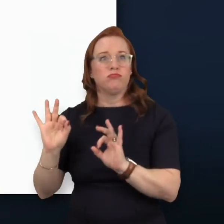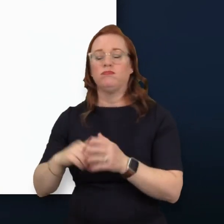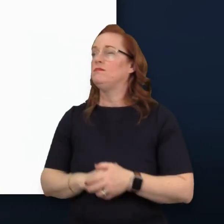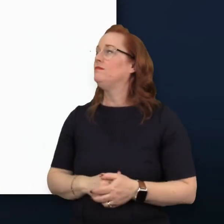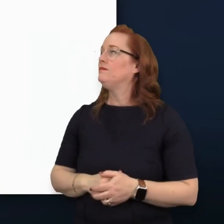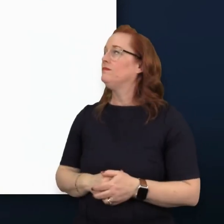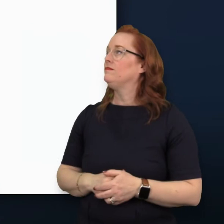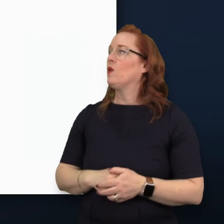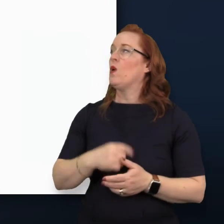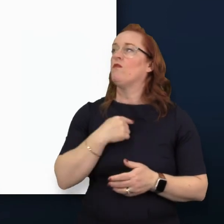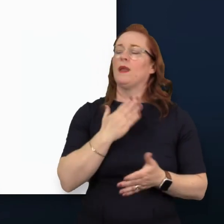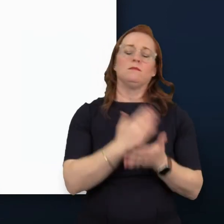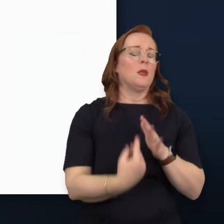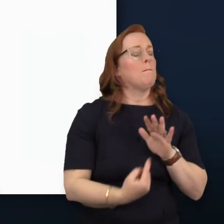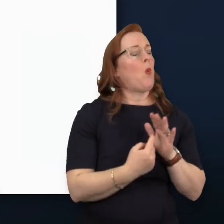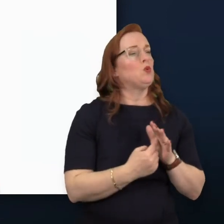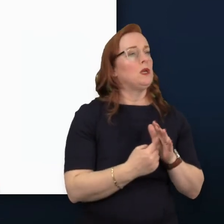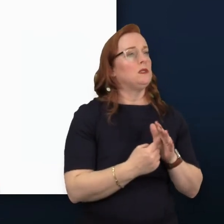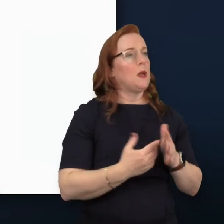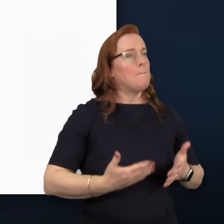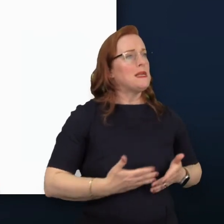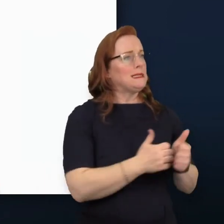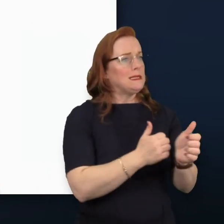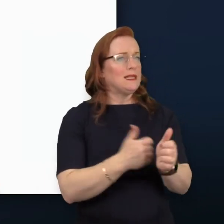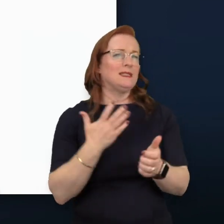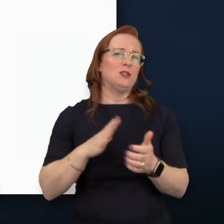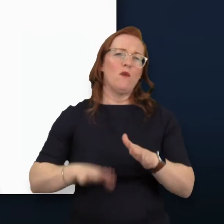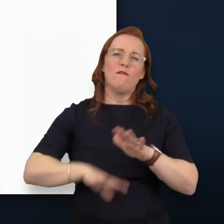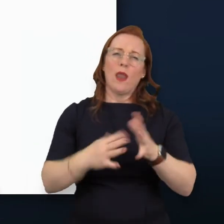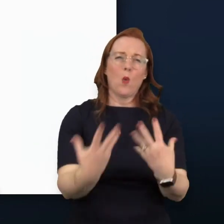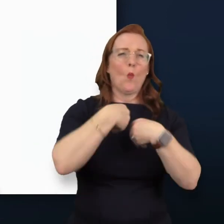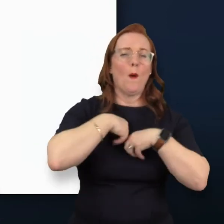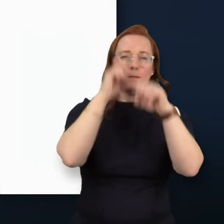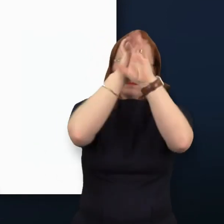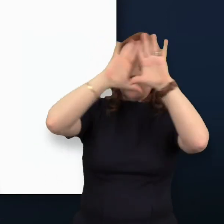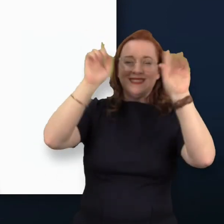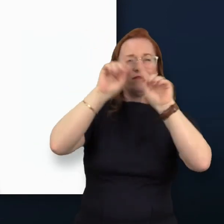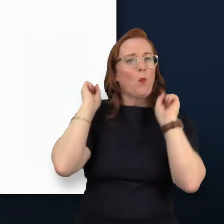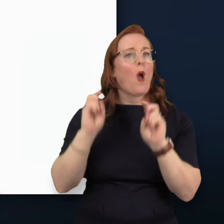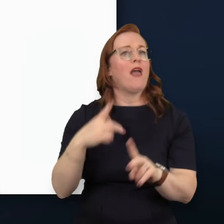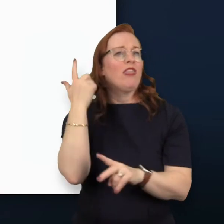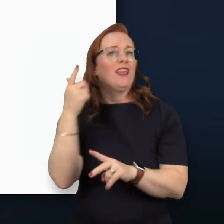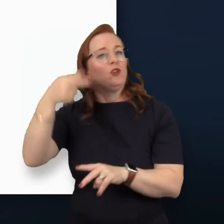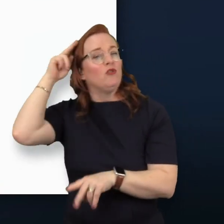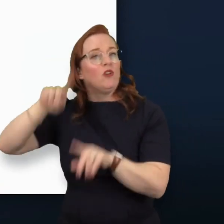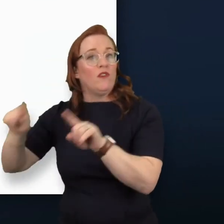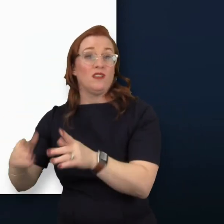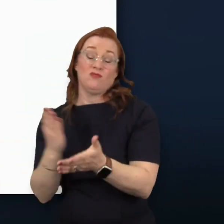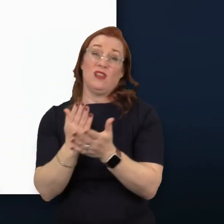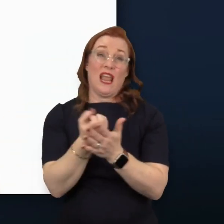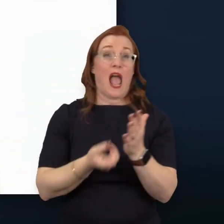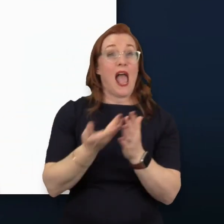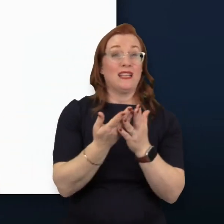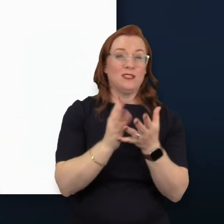I find it incredibly important for businesses to fully embrace neurodiverse thinking. The way of thinking differently really adds a lot of